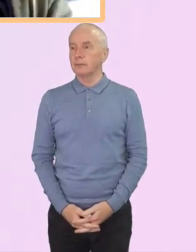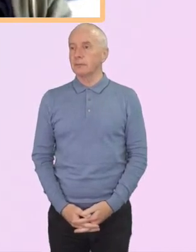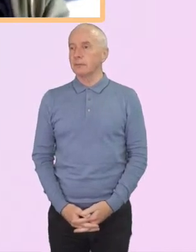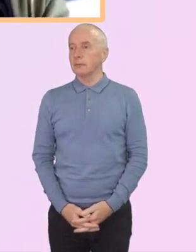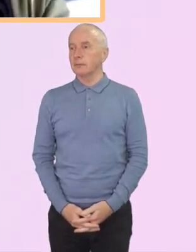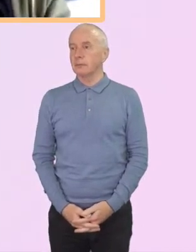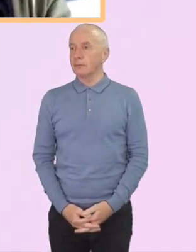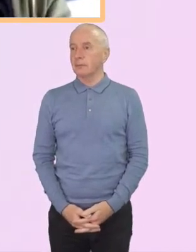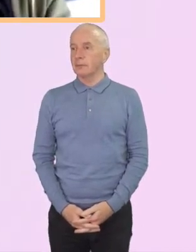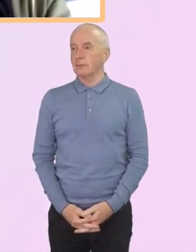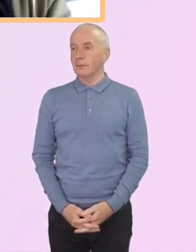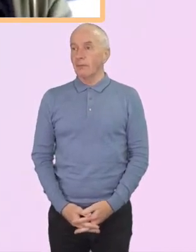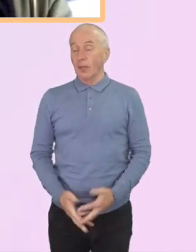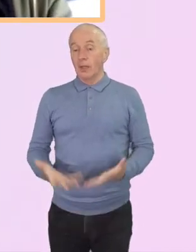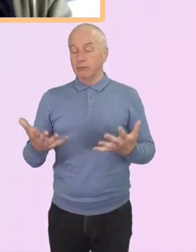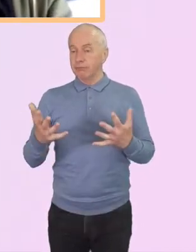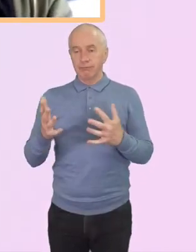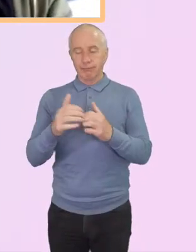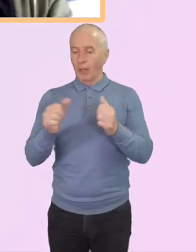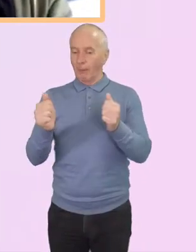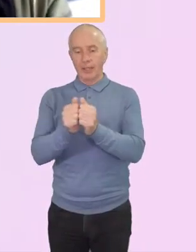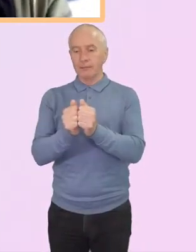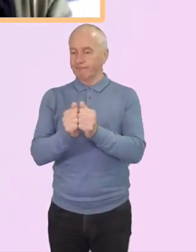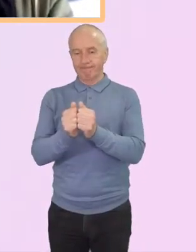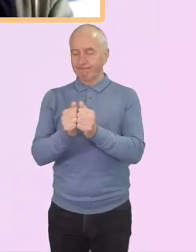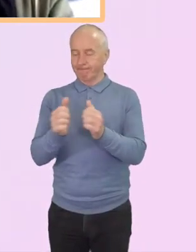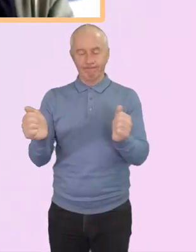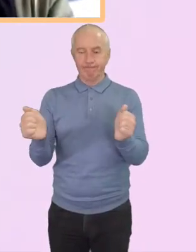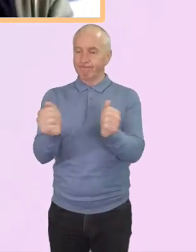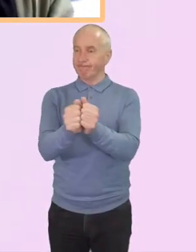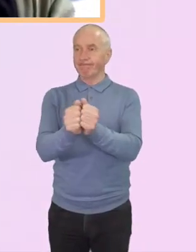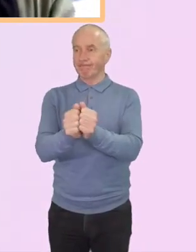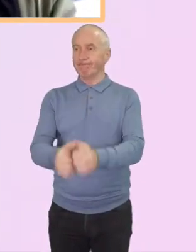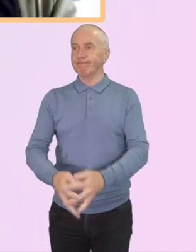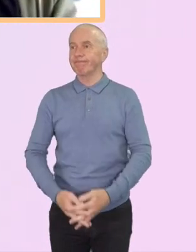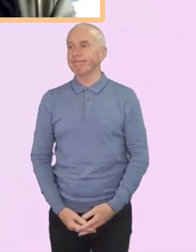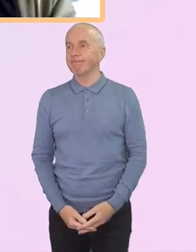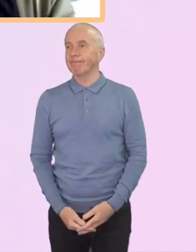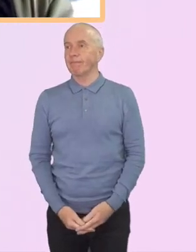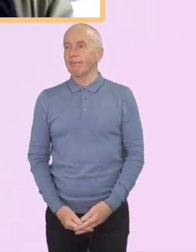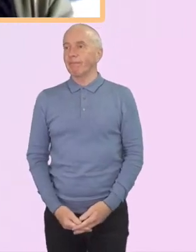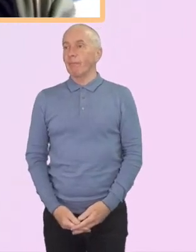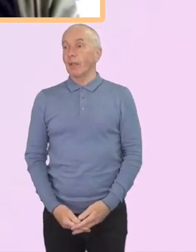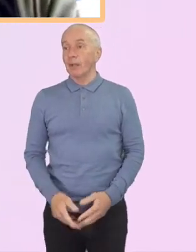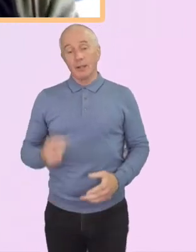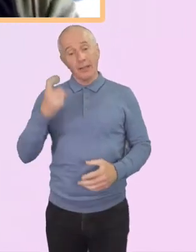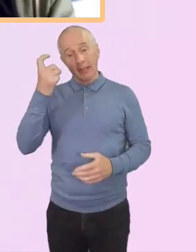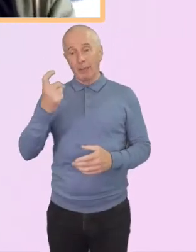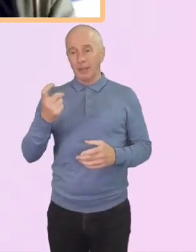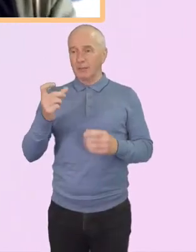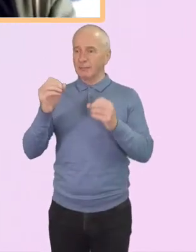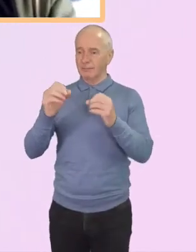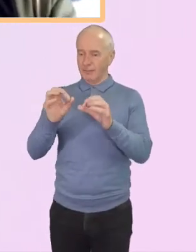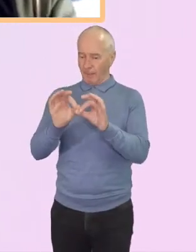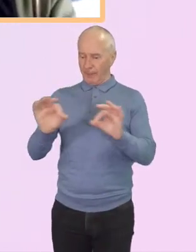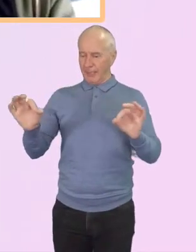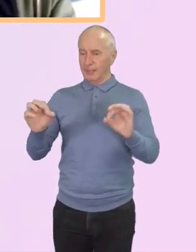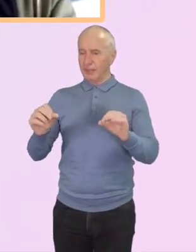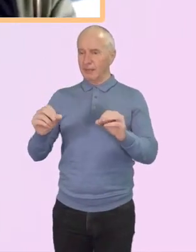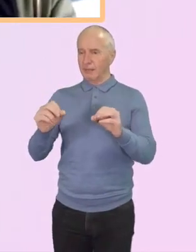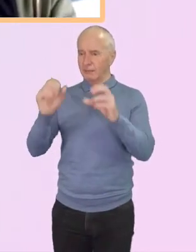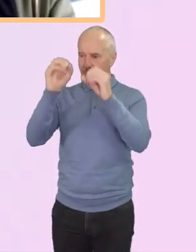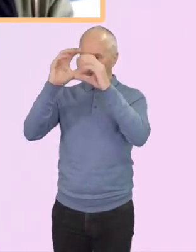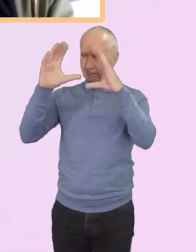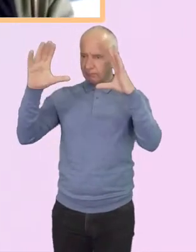I'd say amen to that and echo that. guess it's thinking about the concept of peace relating to shalom,